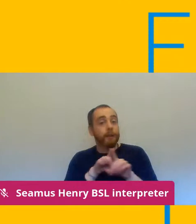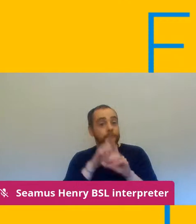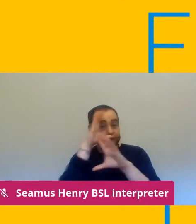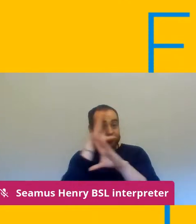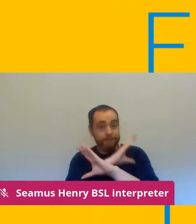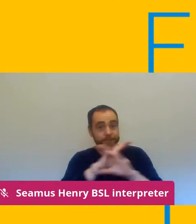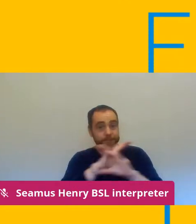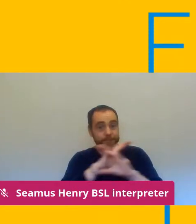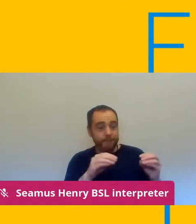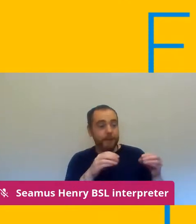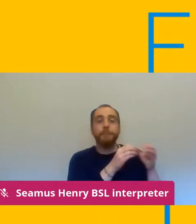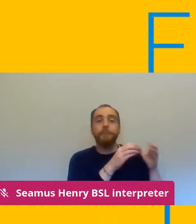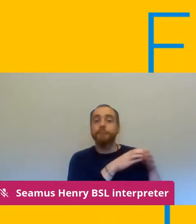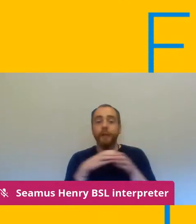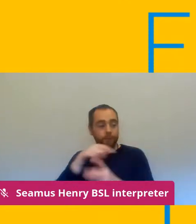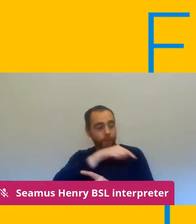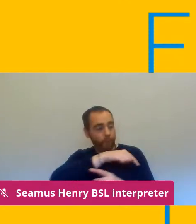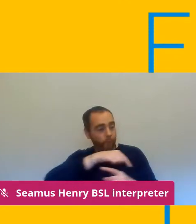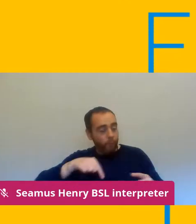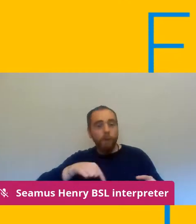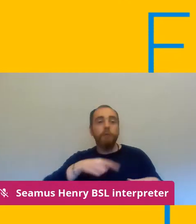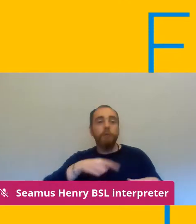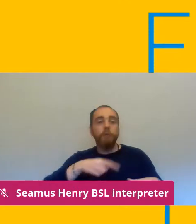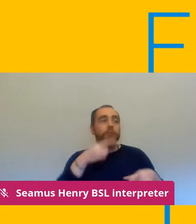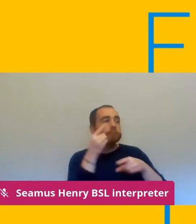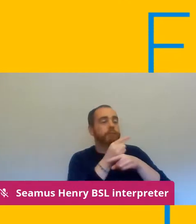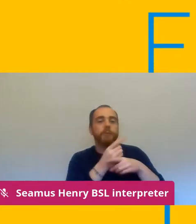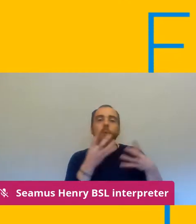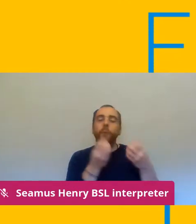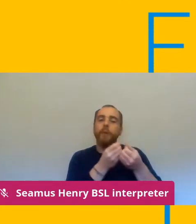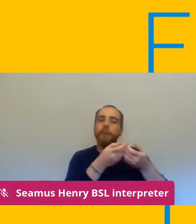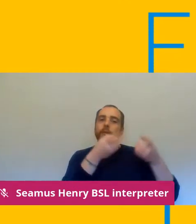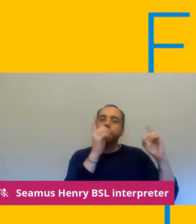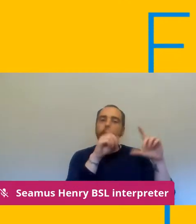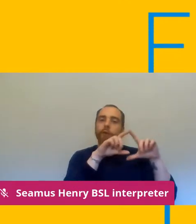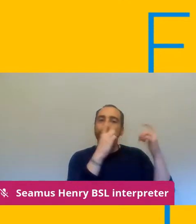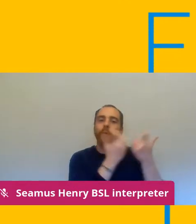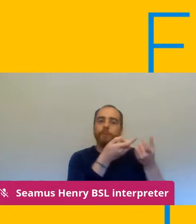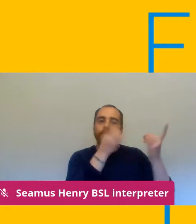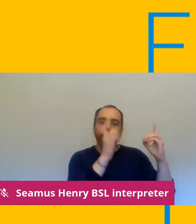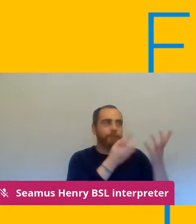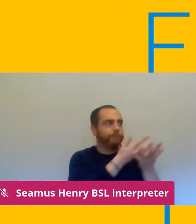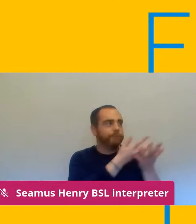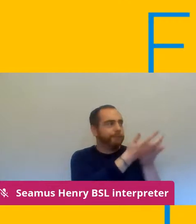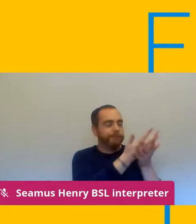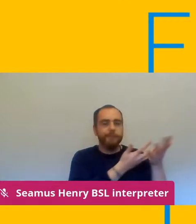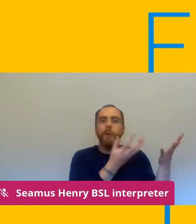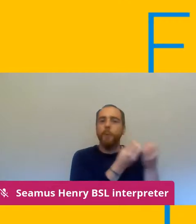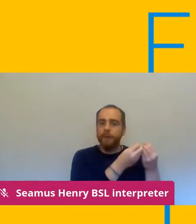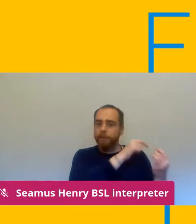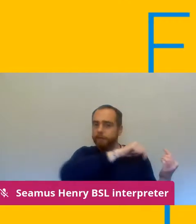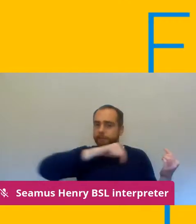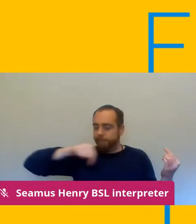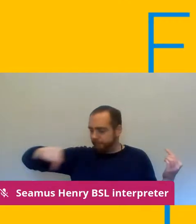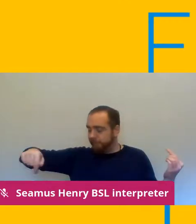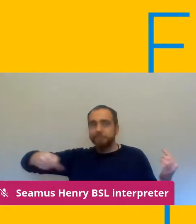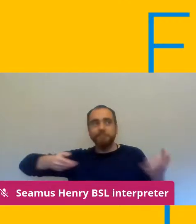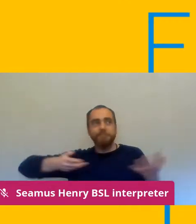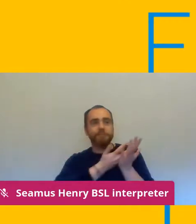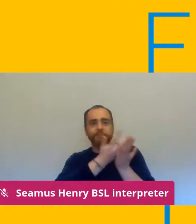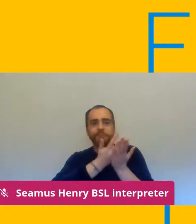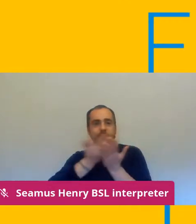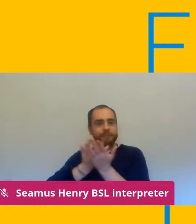employers um the updated ucu guidance um as uh uh published today and sent out by the general